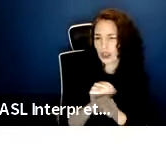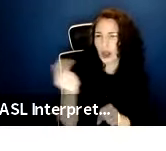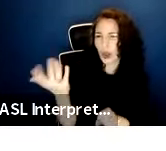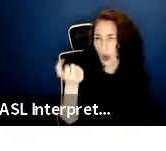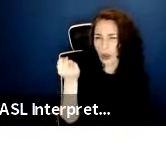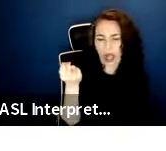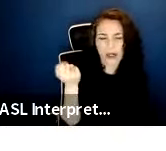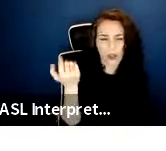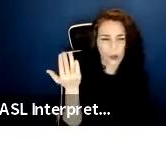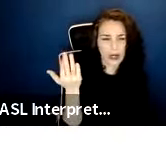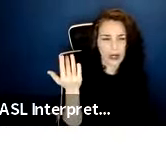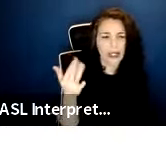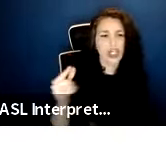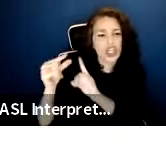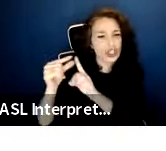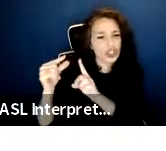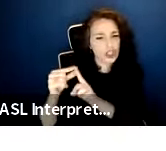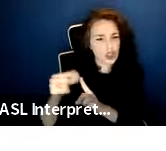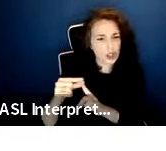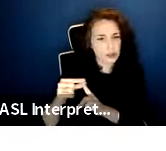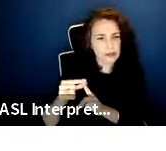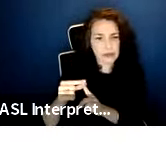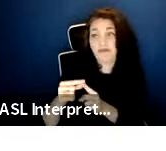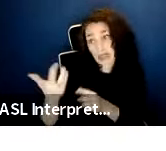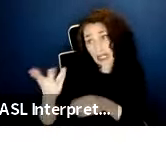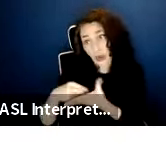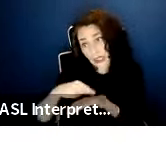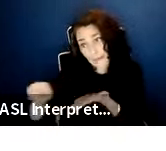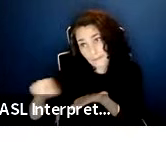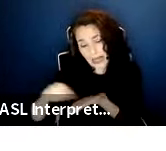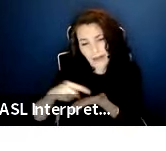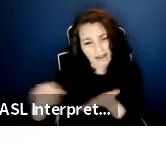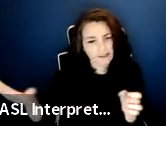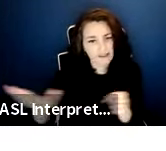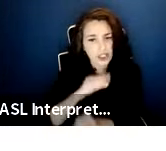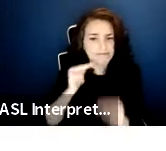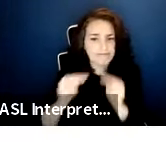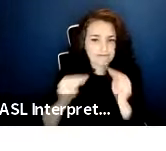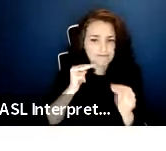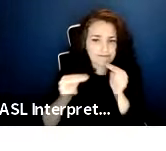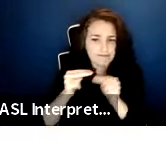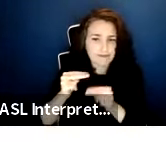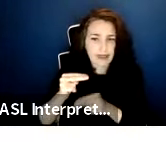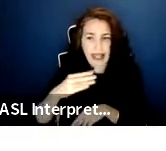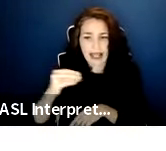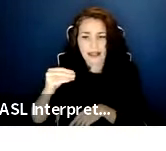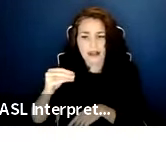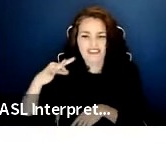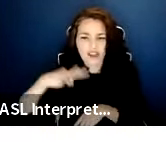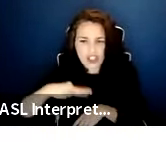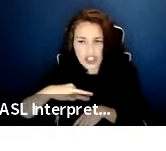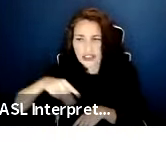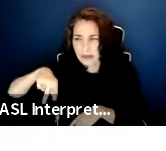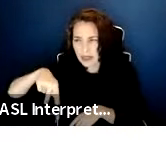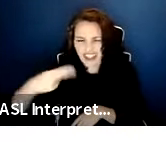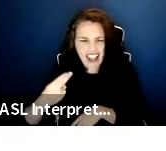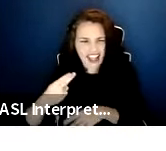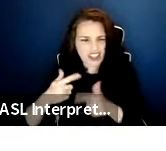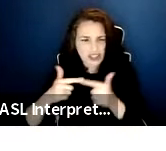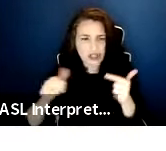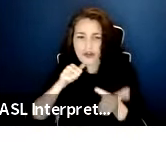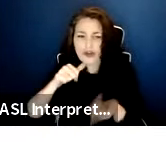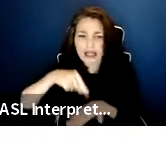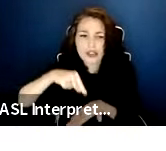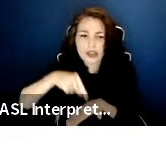including payment are fully negotiable, and fringes, that's pension and health, are not due except as required by law. Next slide,